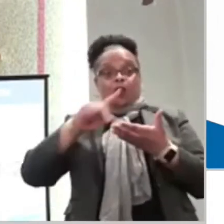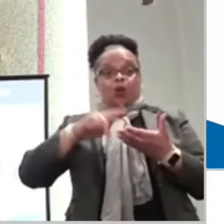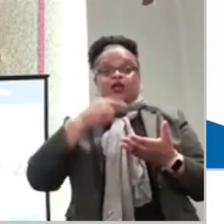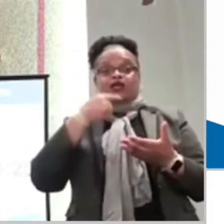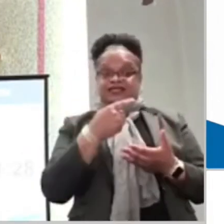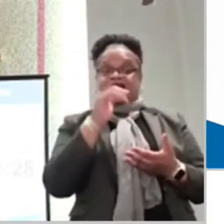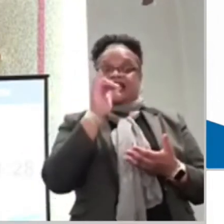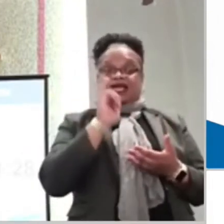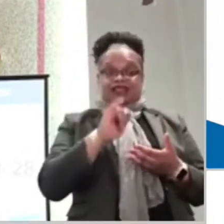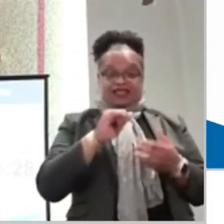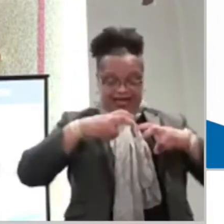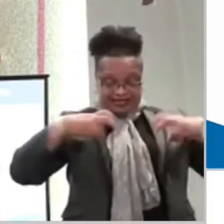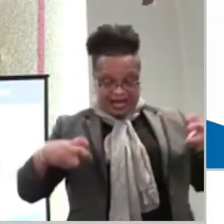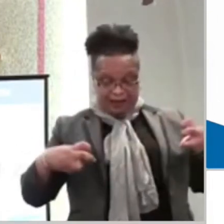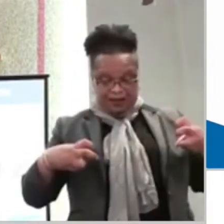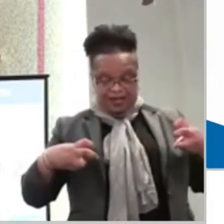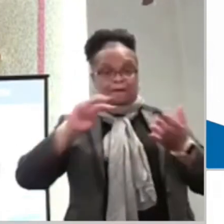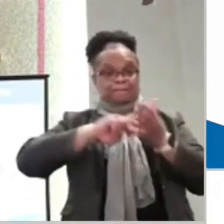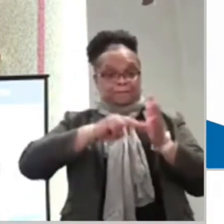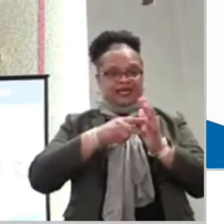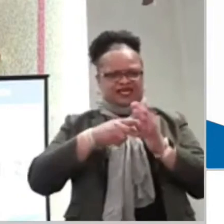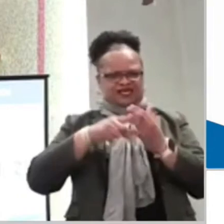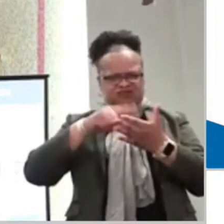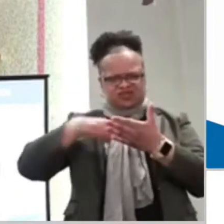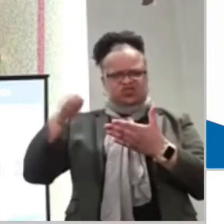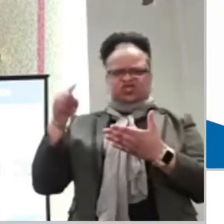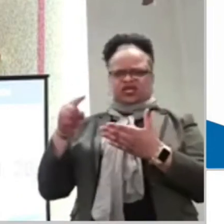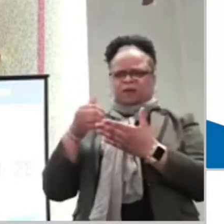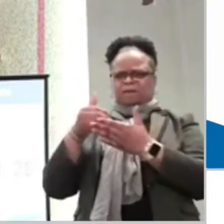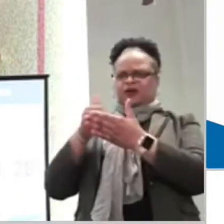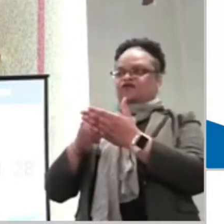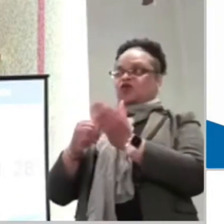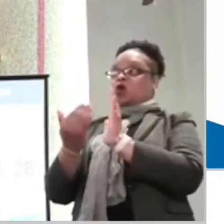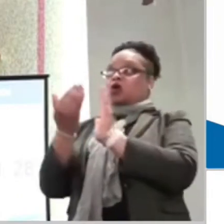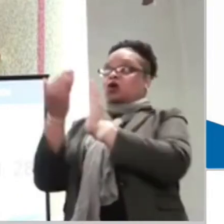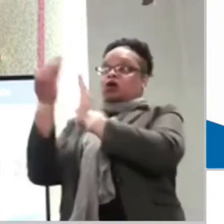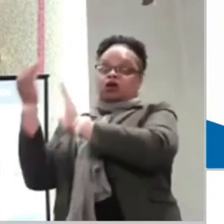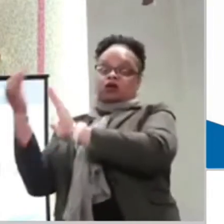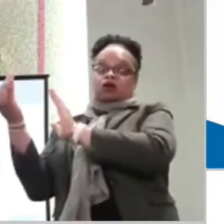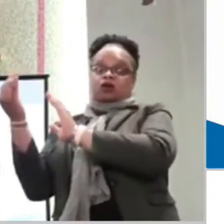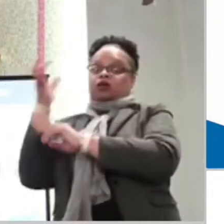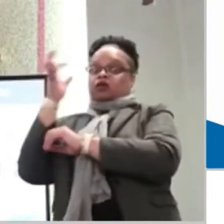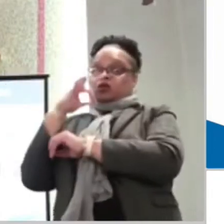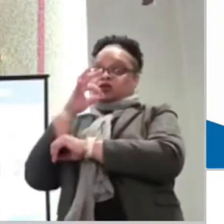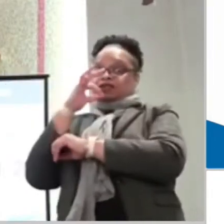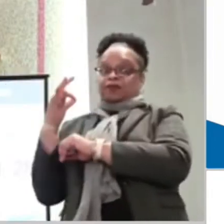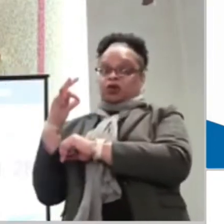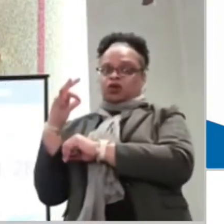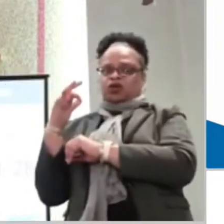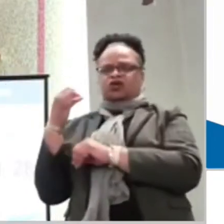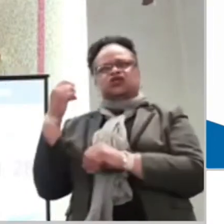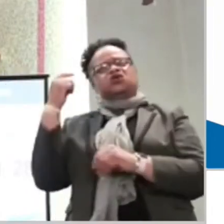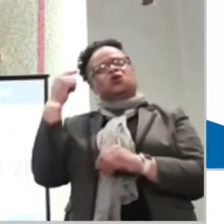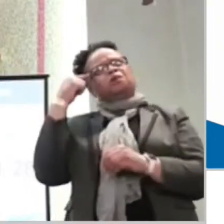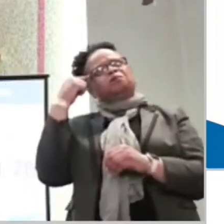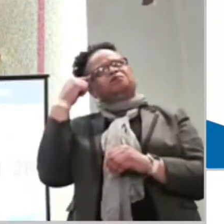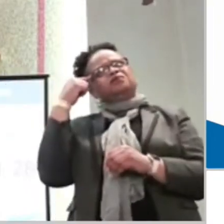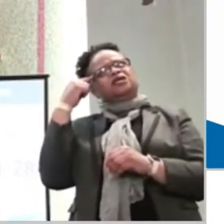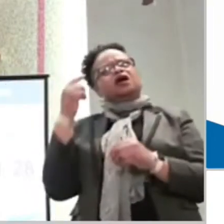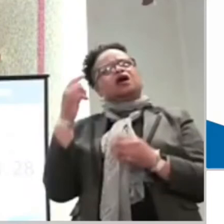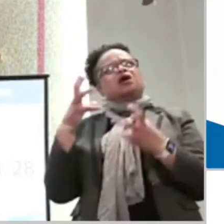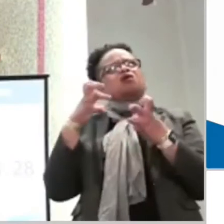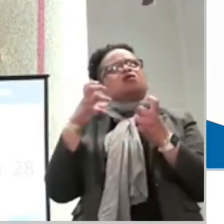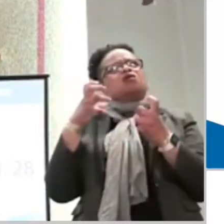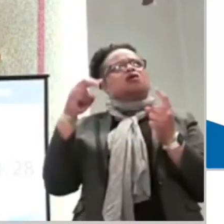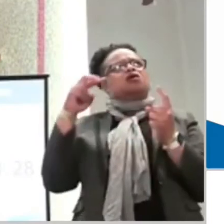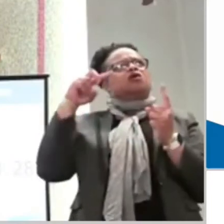asking us to check ourselves before approaching the Lord's Supper. To me, the two takeaways is, first and